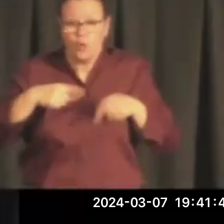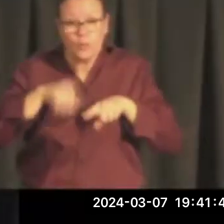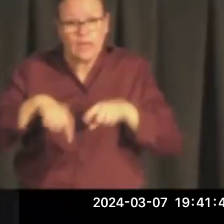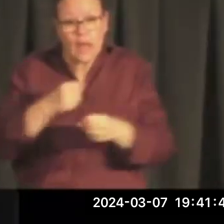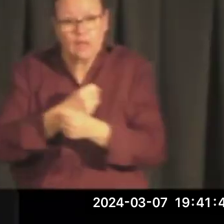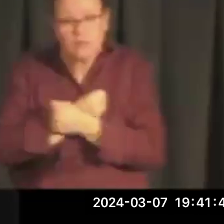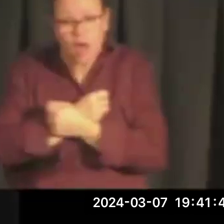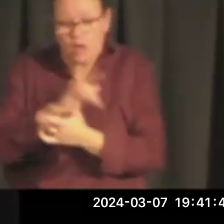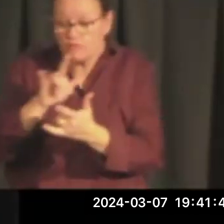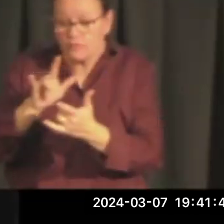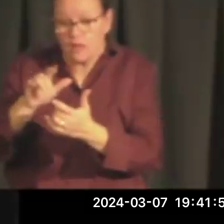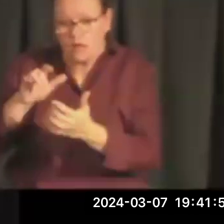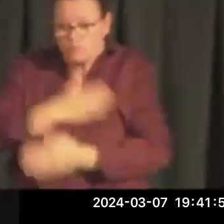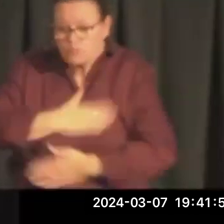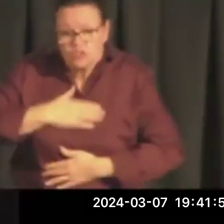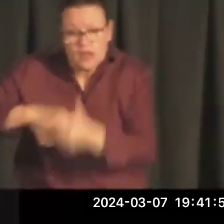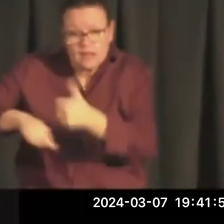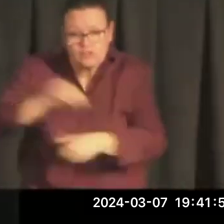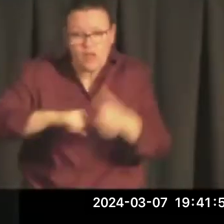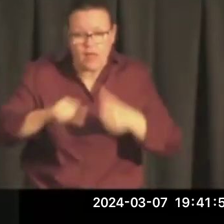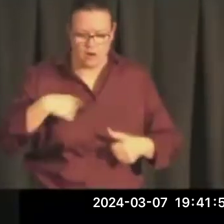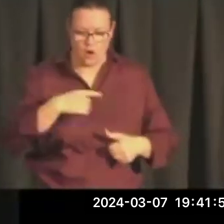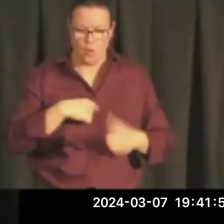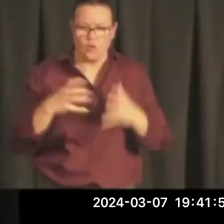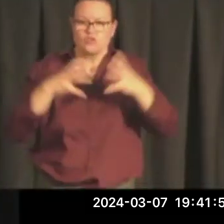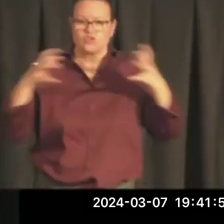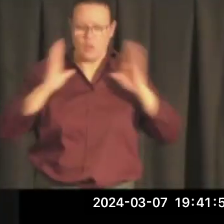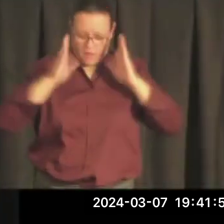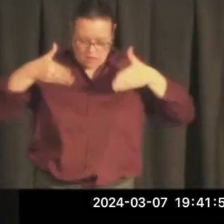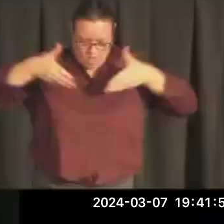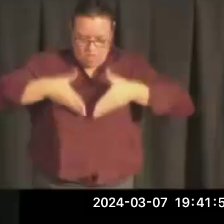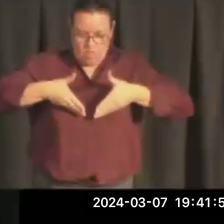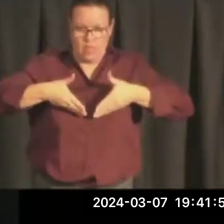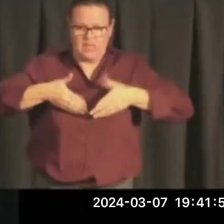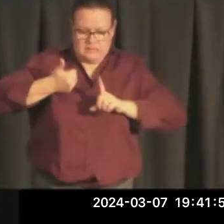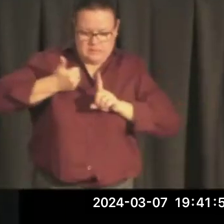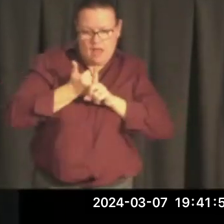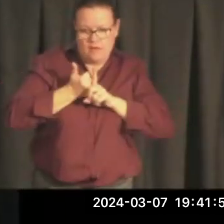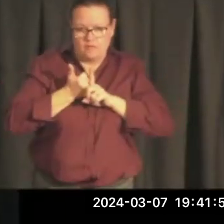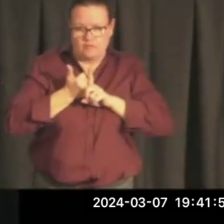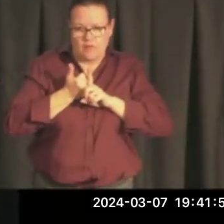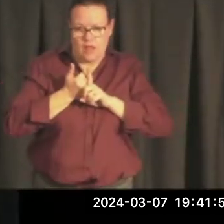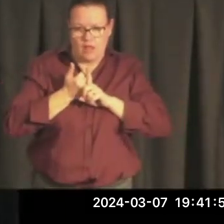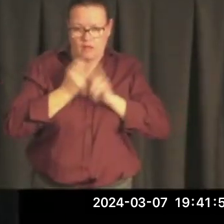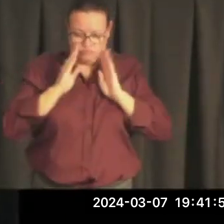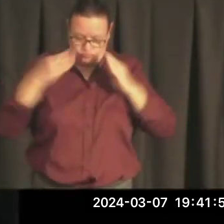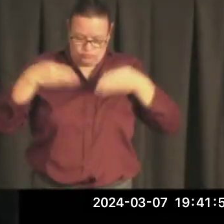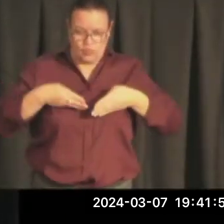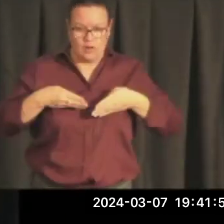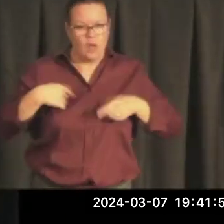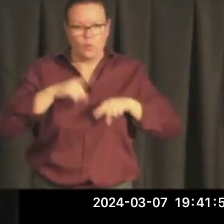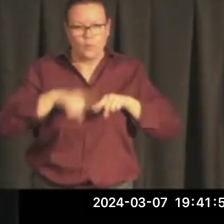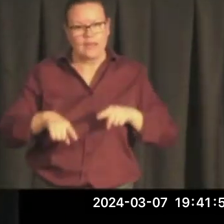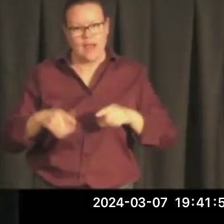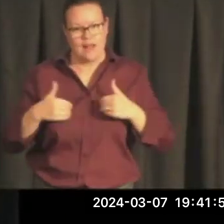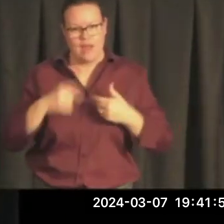immersed in ourselves that we cannot live with one another in peace and enmity? Are we so violent that